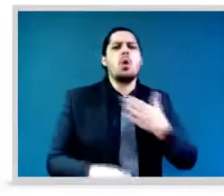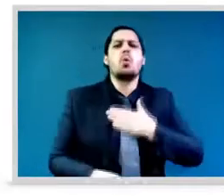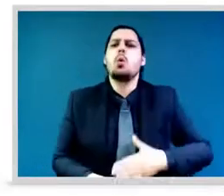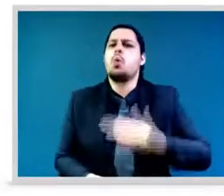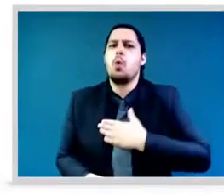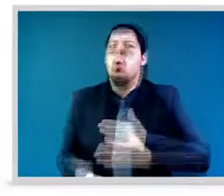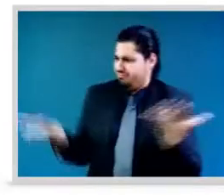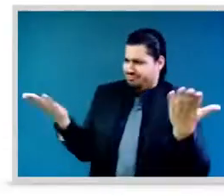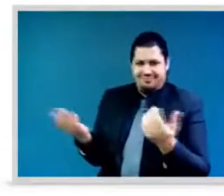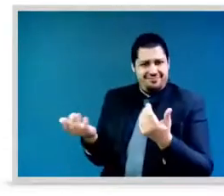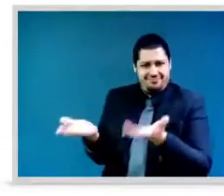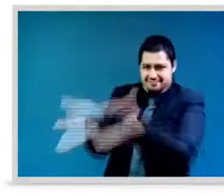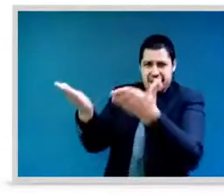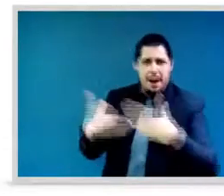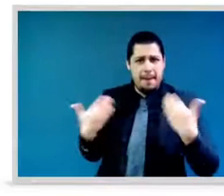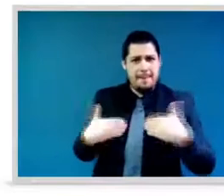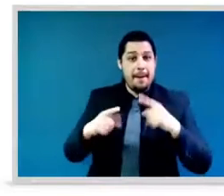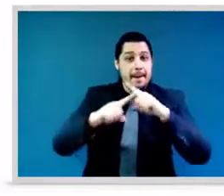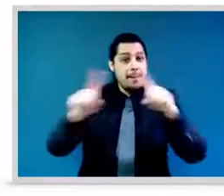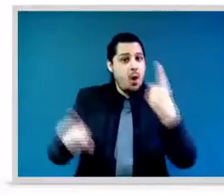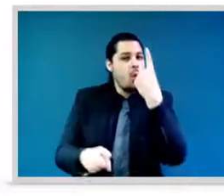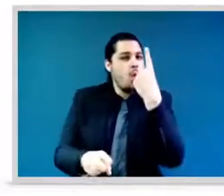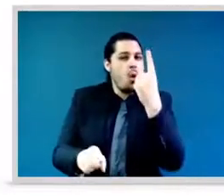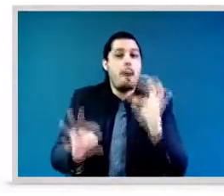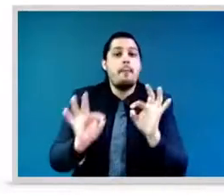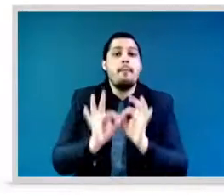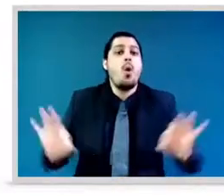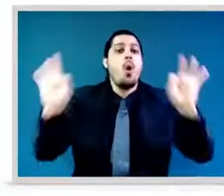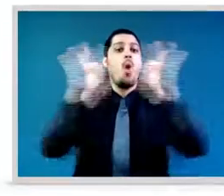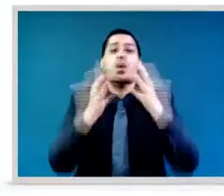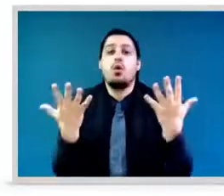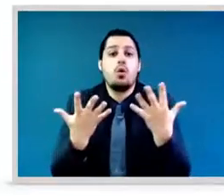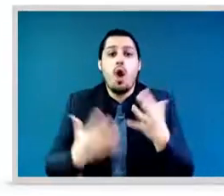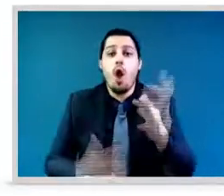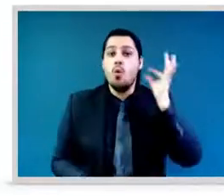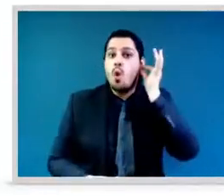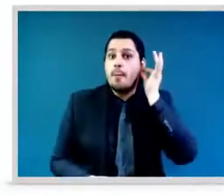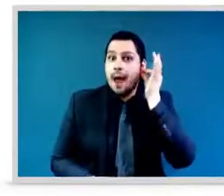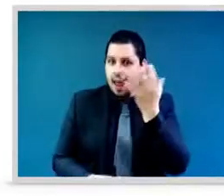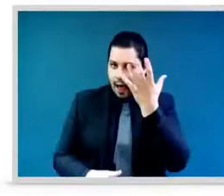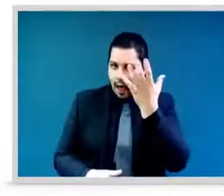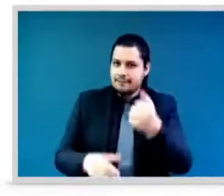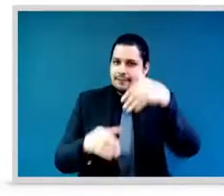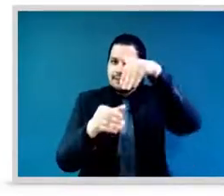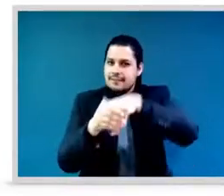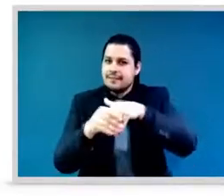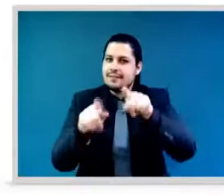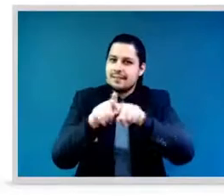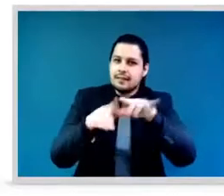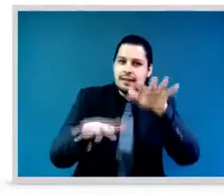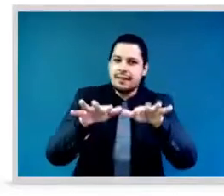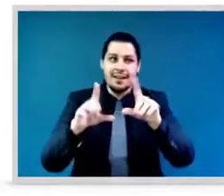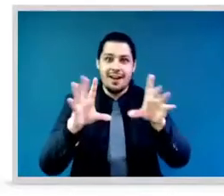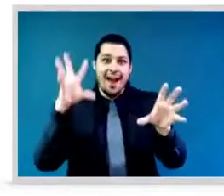equally participating, it doesn't say less about us as women and young women. In fact, it